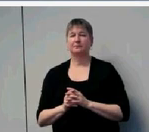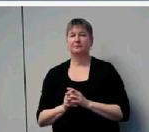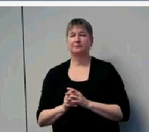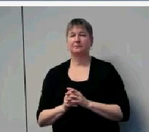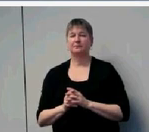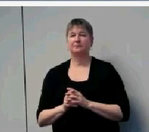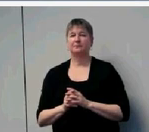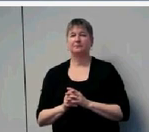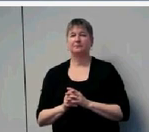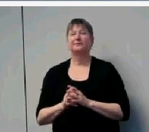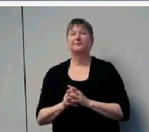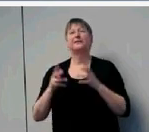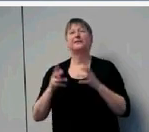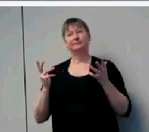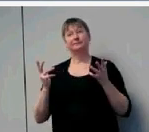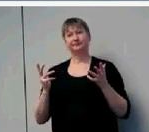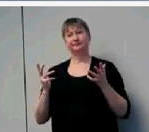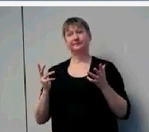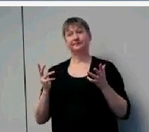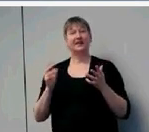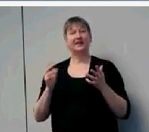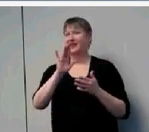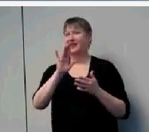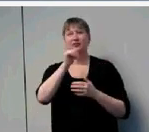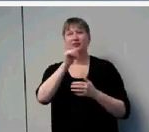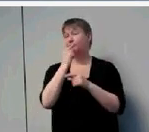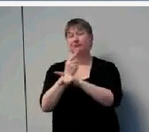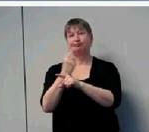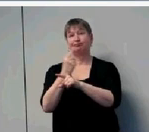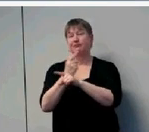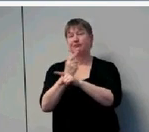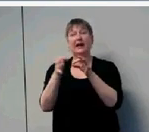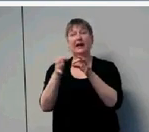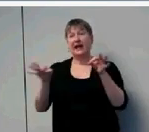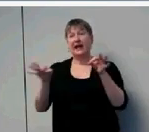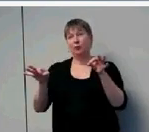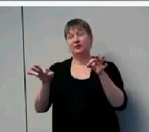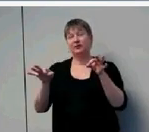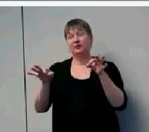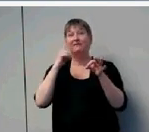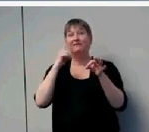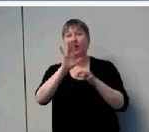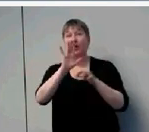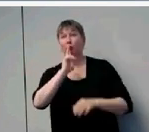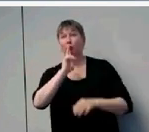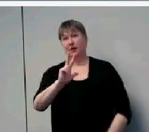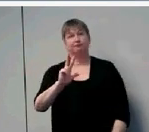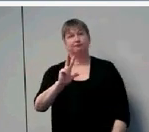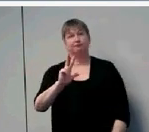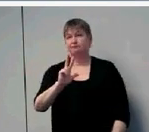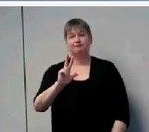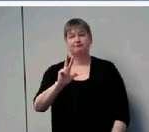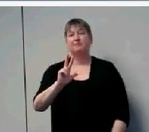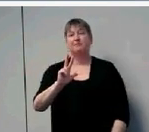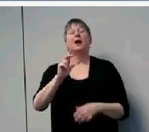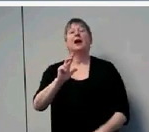So we all know that's not typical language development for 36 months of age. And she did get